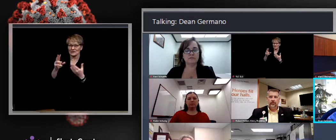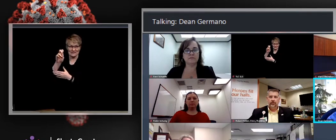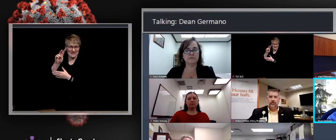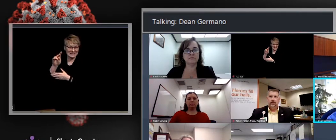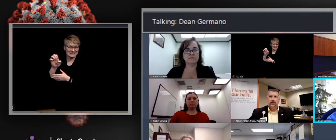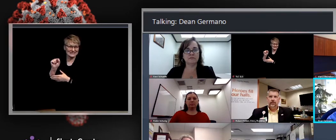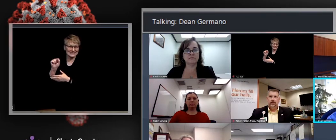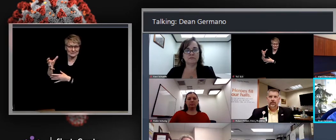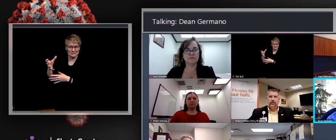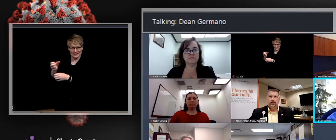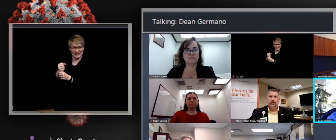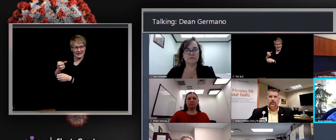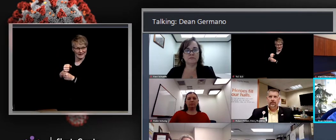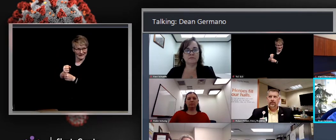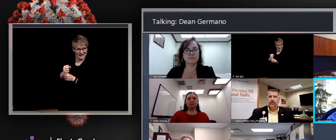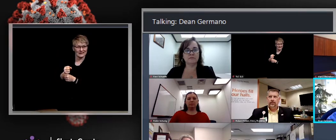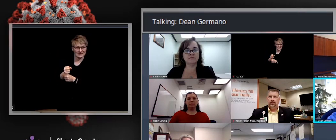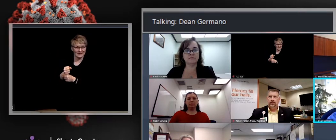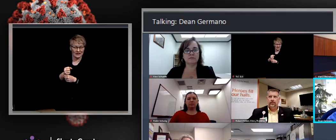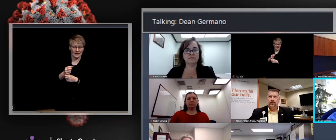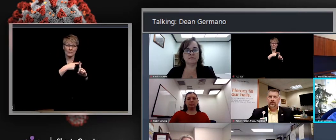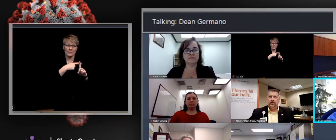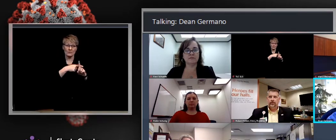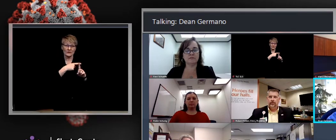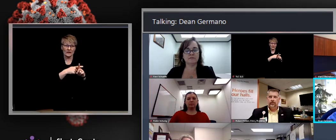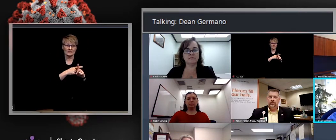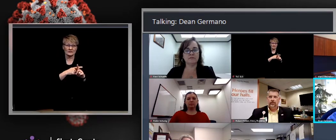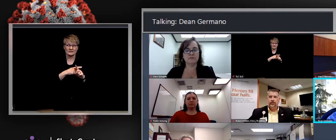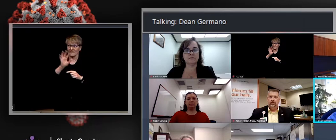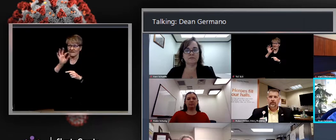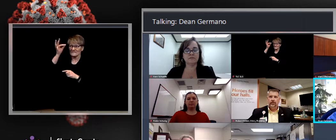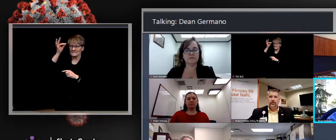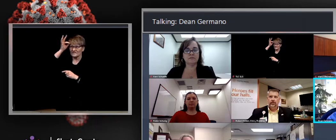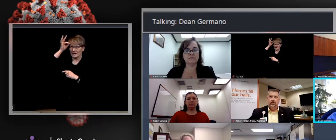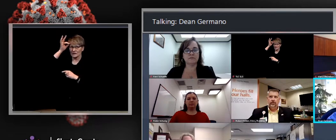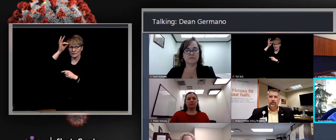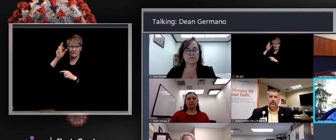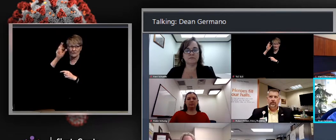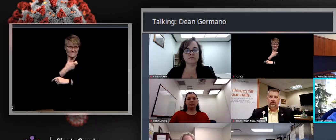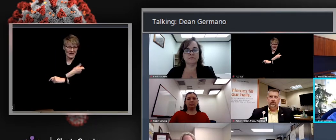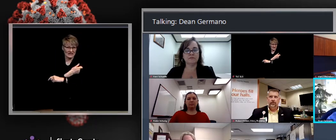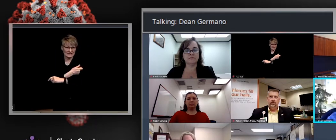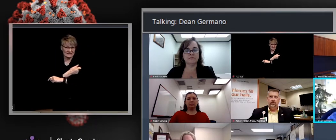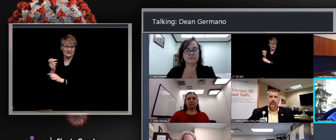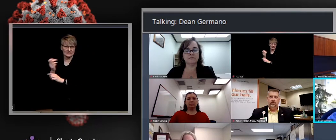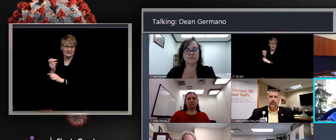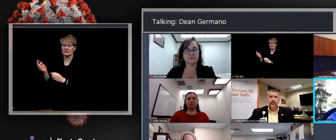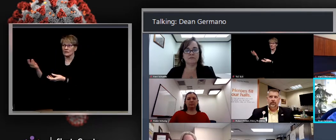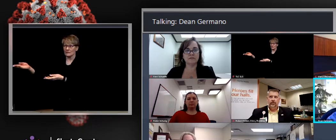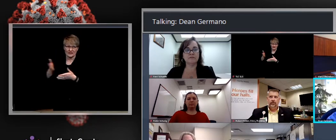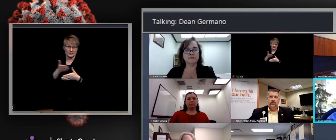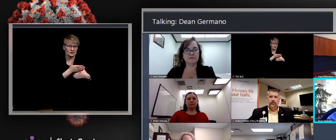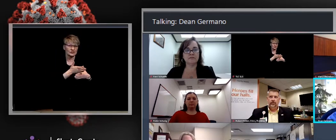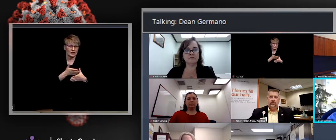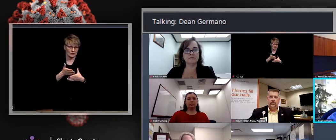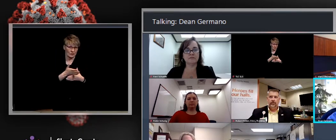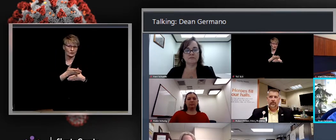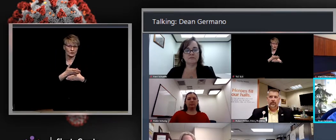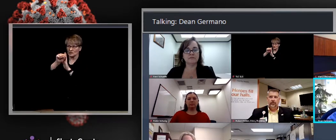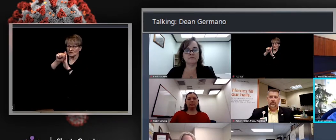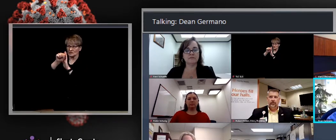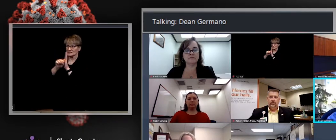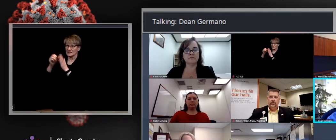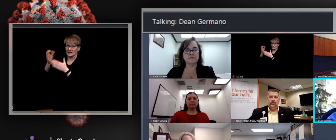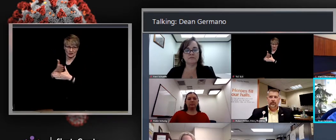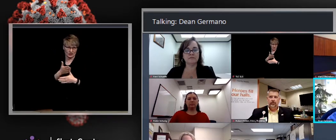will be getting direct federal allocation of vaccines in addition to whatever comes from the state. So the whole pipeline